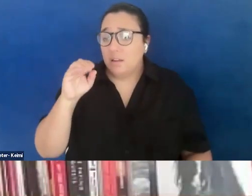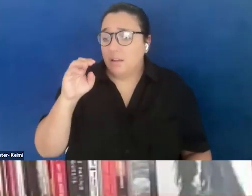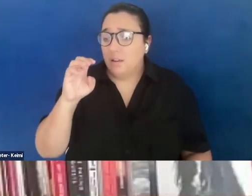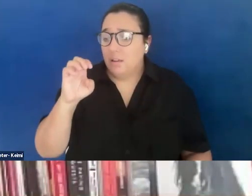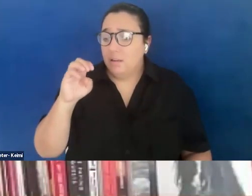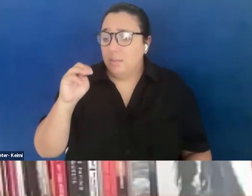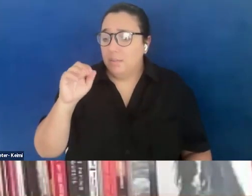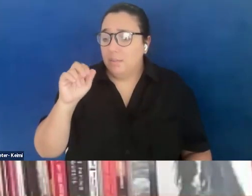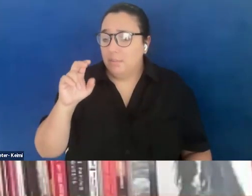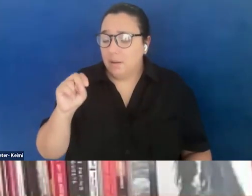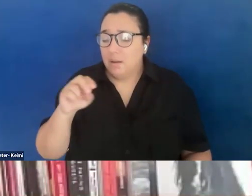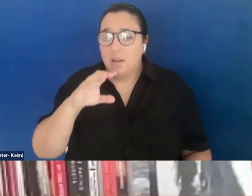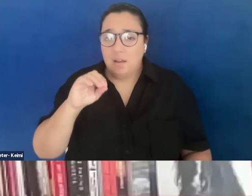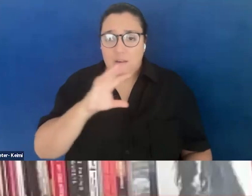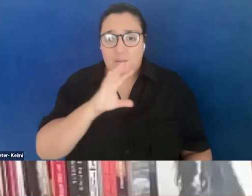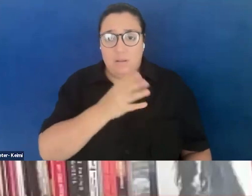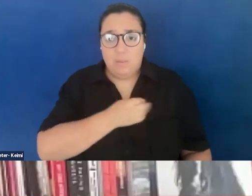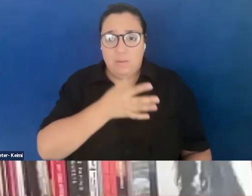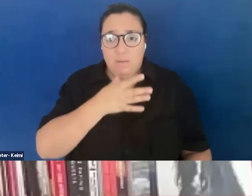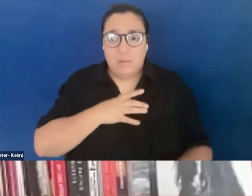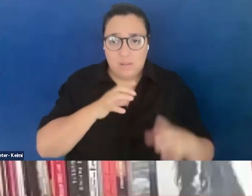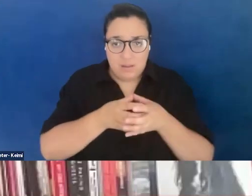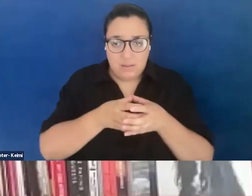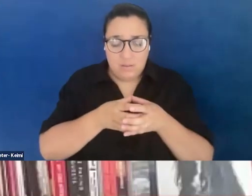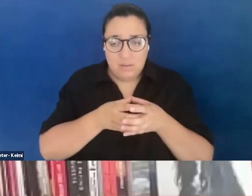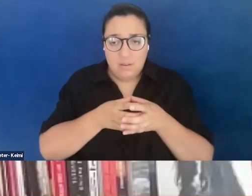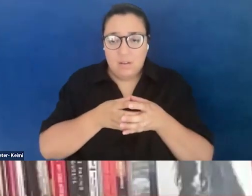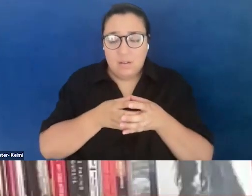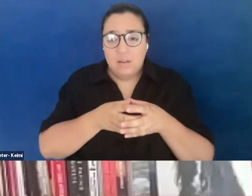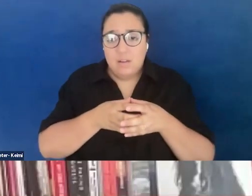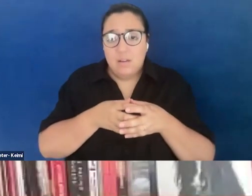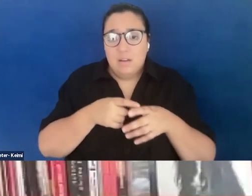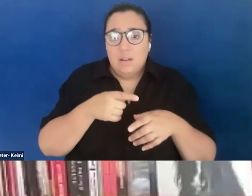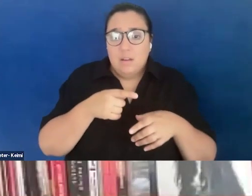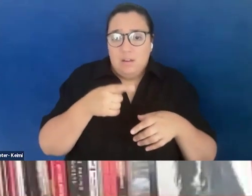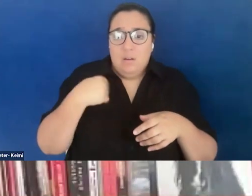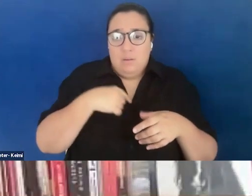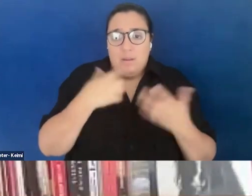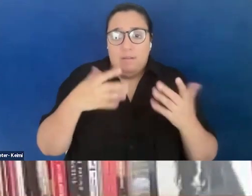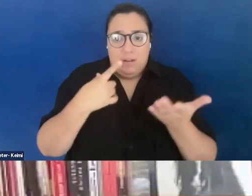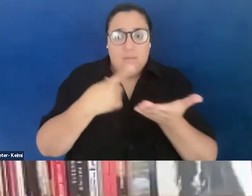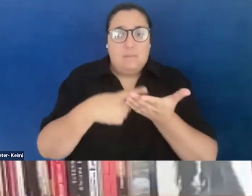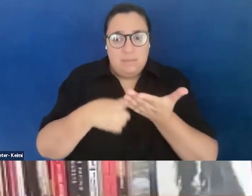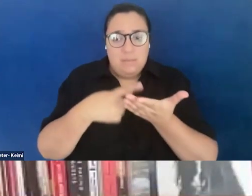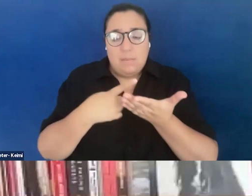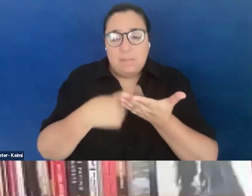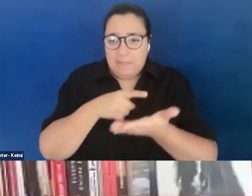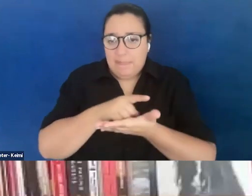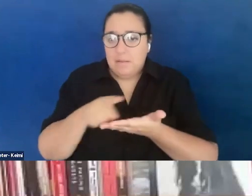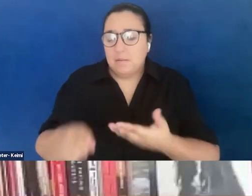of the Palestinian Feminist Collective, whose Palestine is a feminist issue we read and talked about this week. So